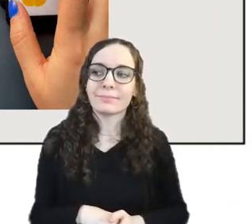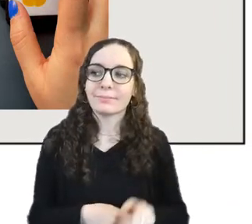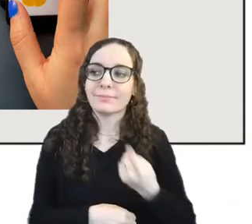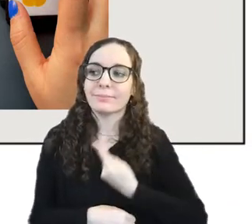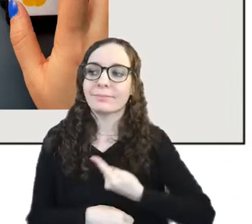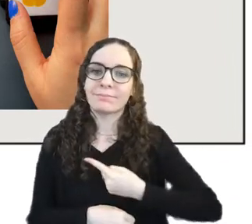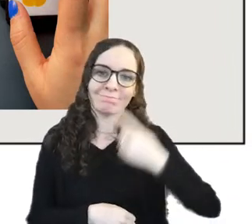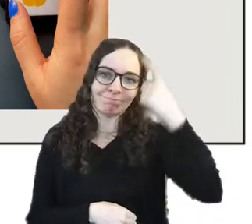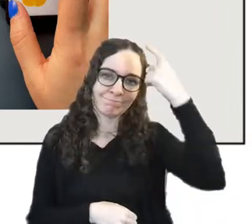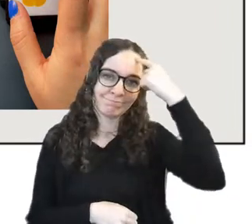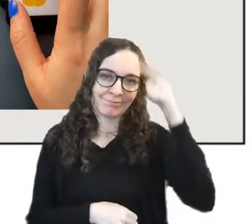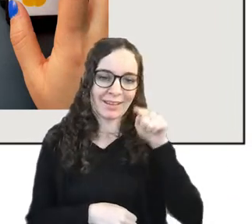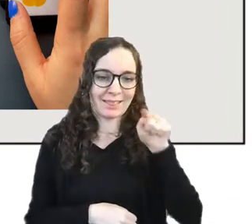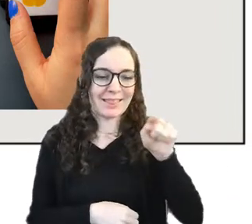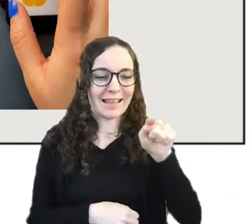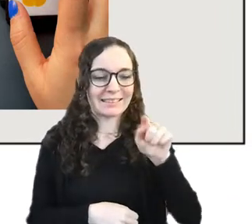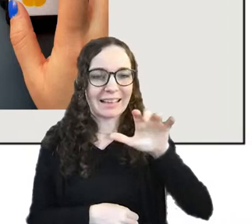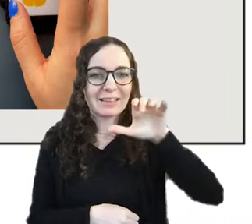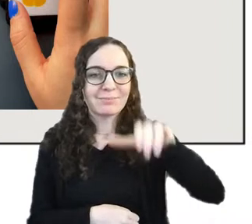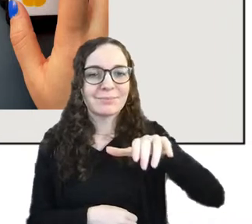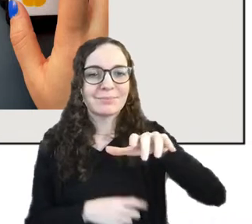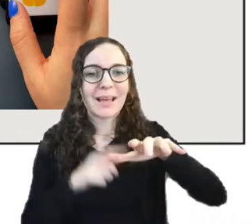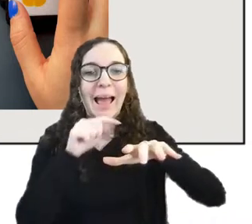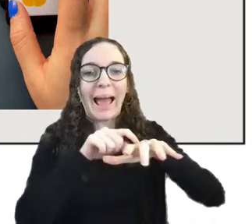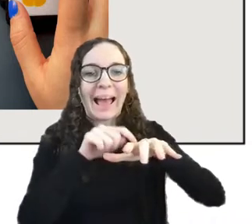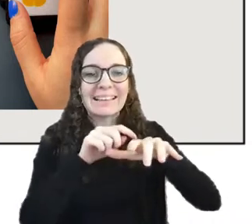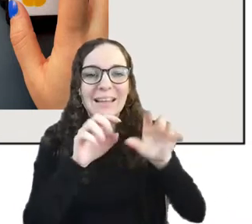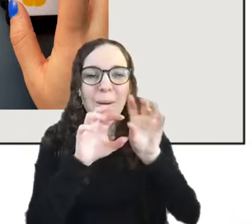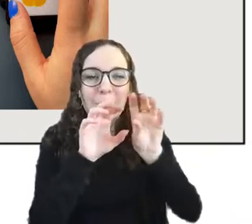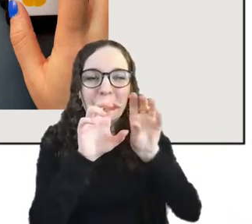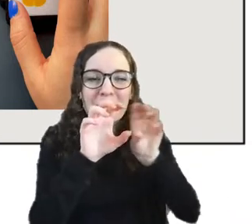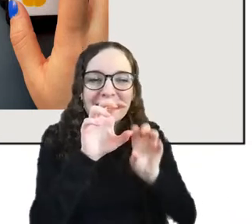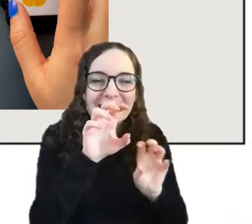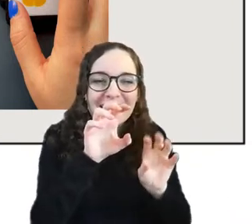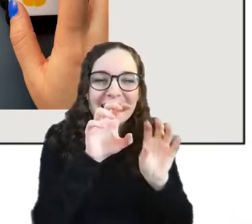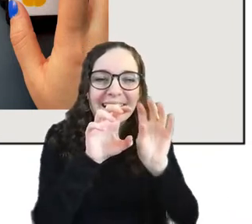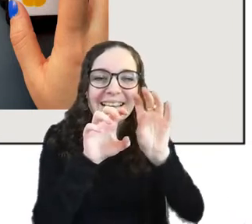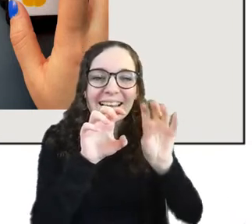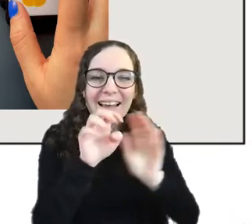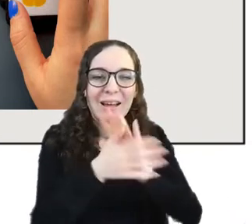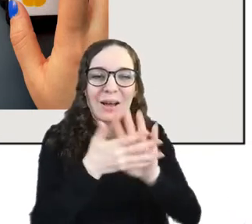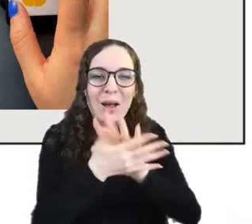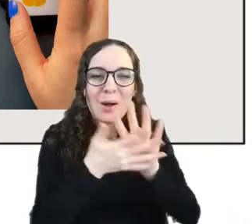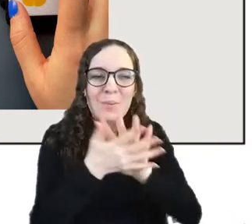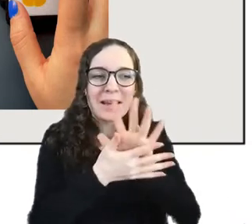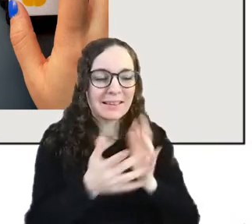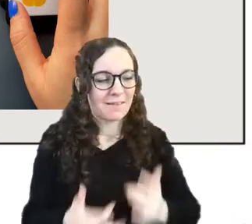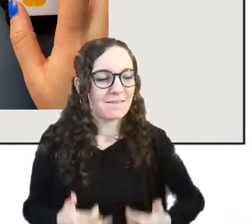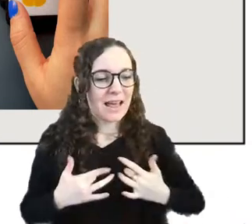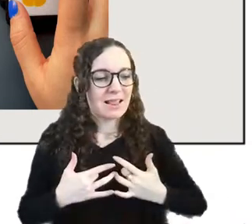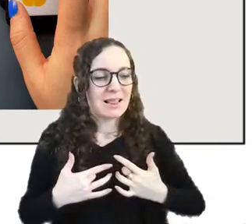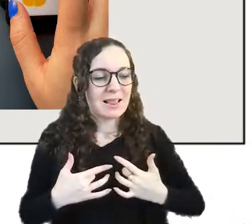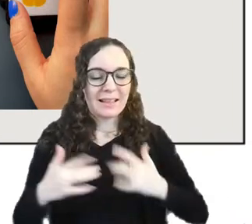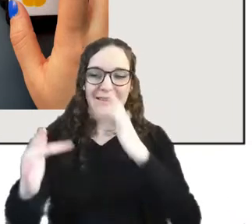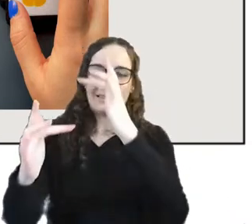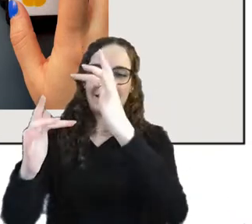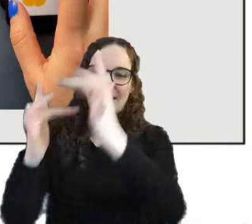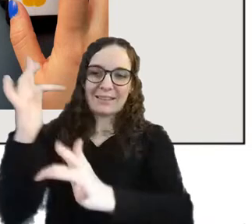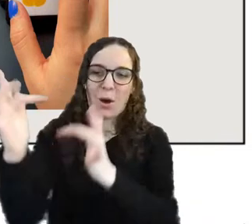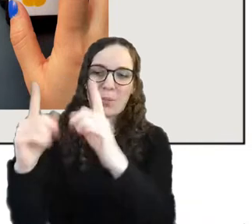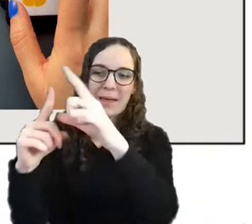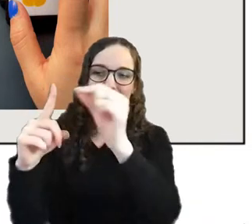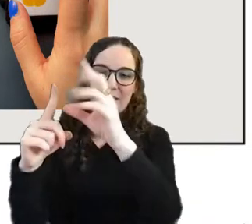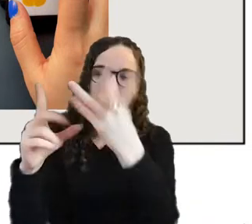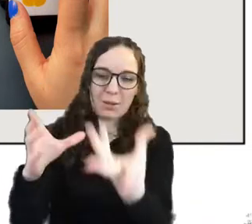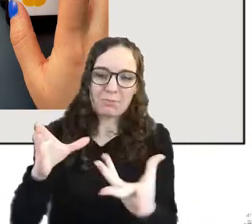the kind of pixelated cursor hand as a digital hand transported into the physical realm was great um so i kind of enhanced it with a